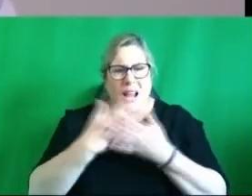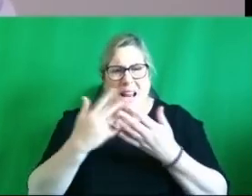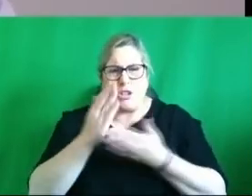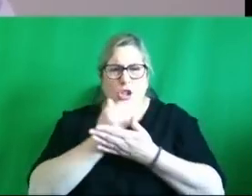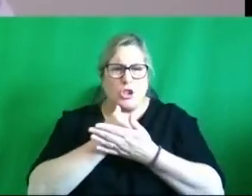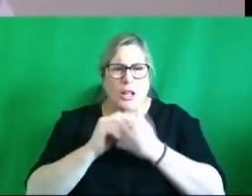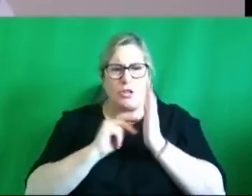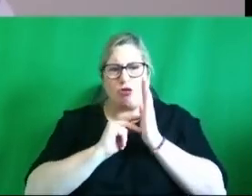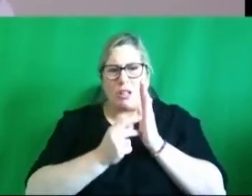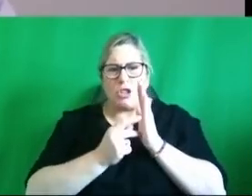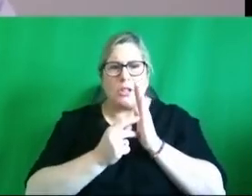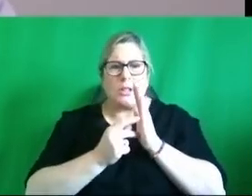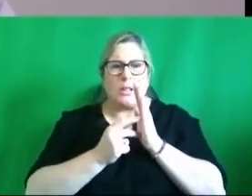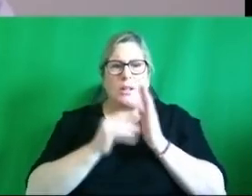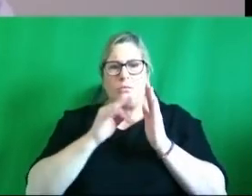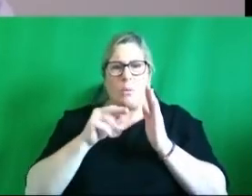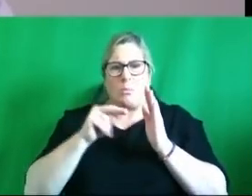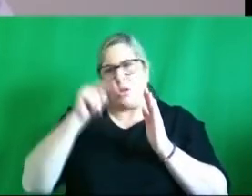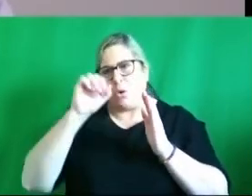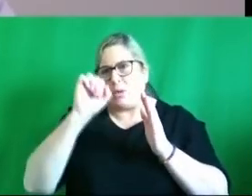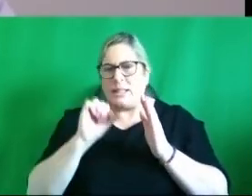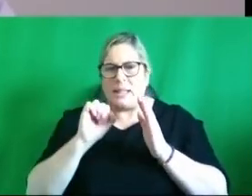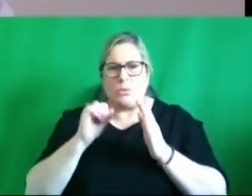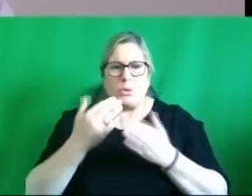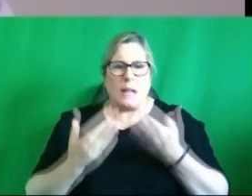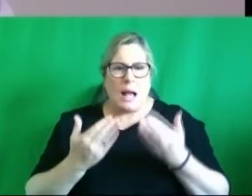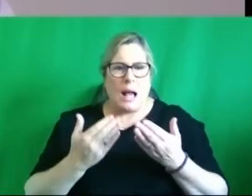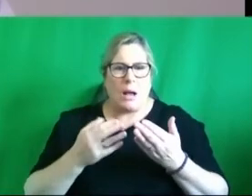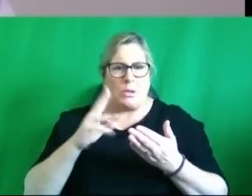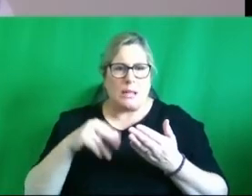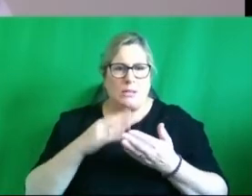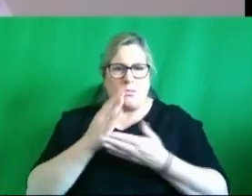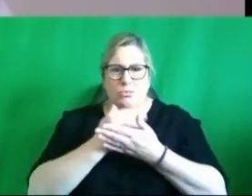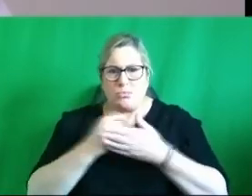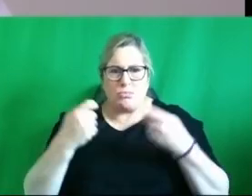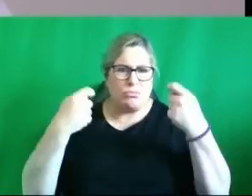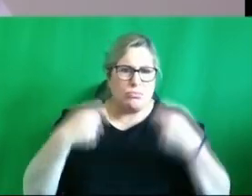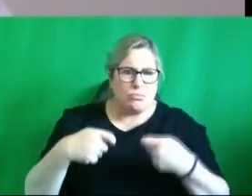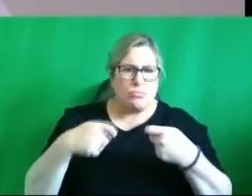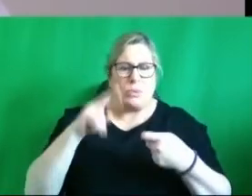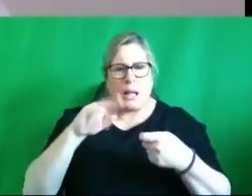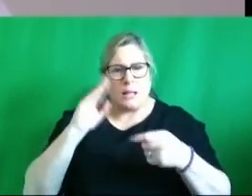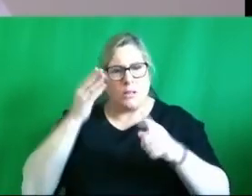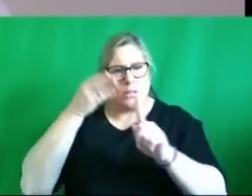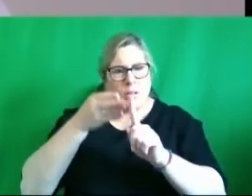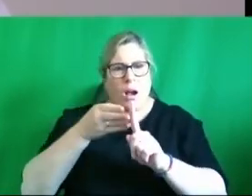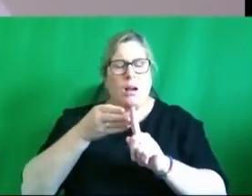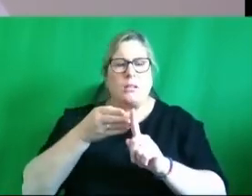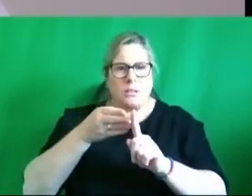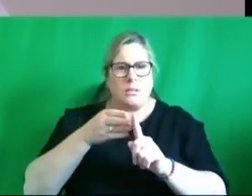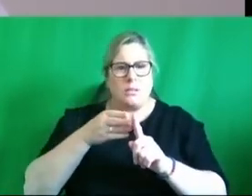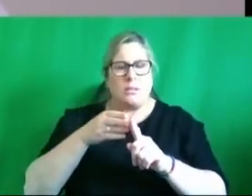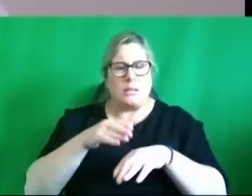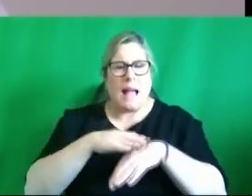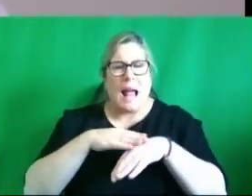for the south and the north that's um that will be targeting uh i think minorities